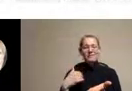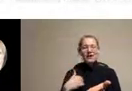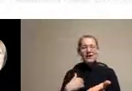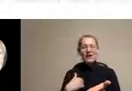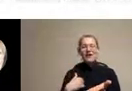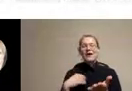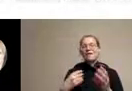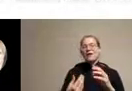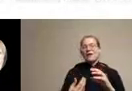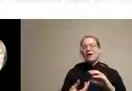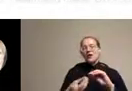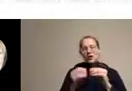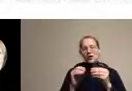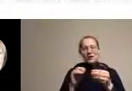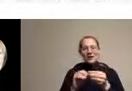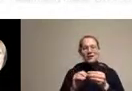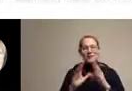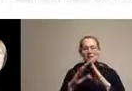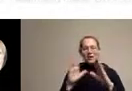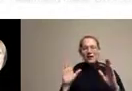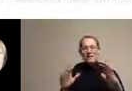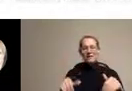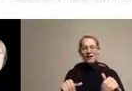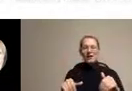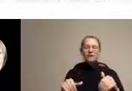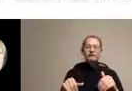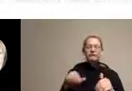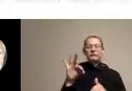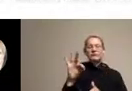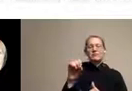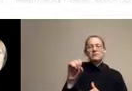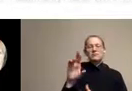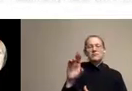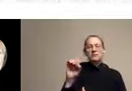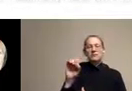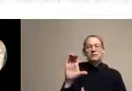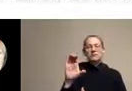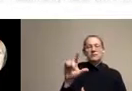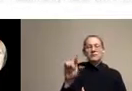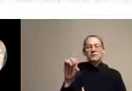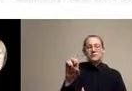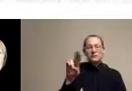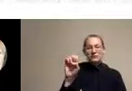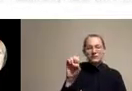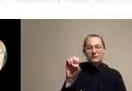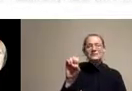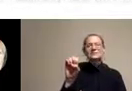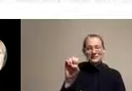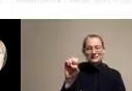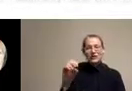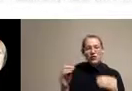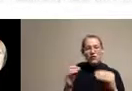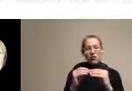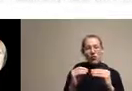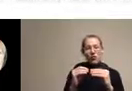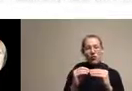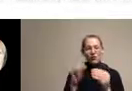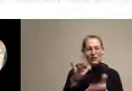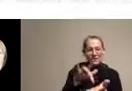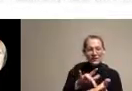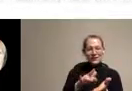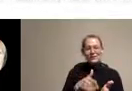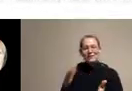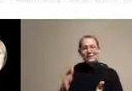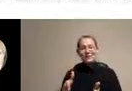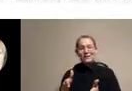in the 2008 economic recession. So many more houses were foreclosed on the darker the color coinciding with the redlining map. And the map of right looks at poor health and the